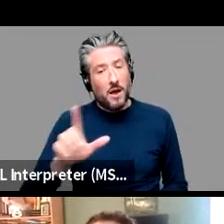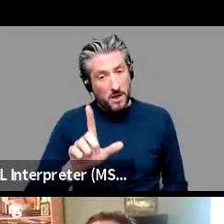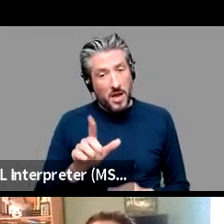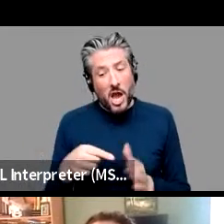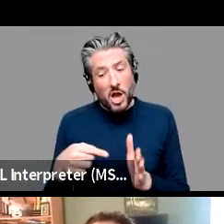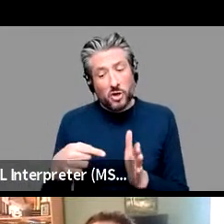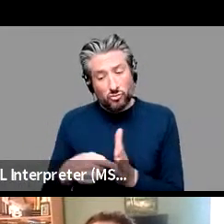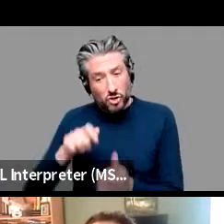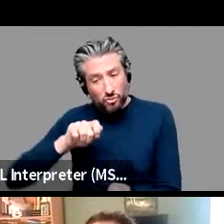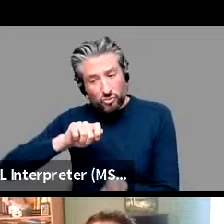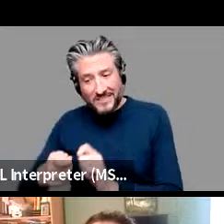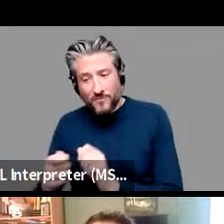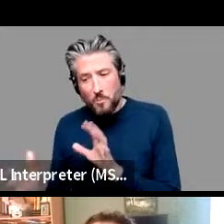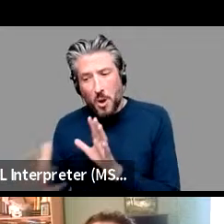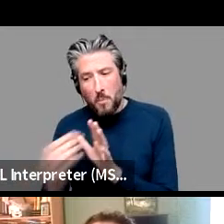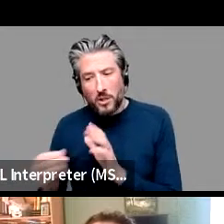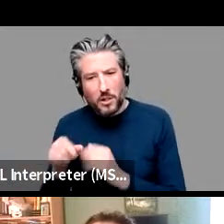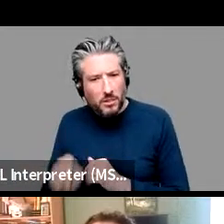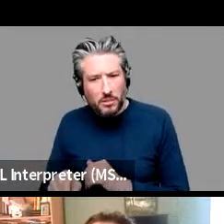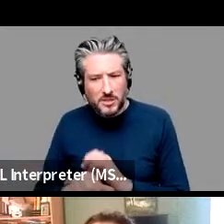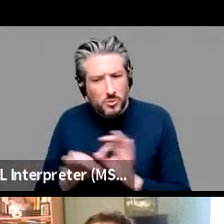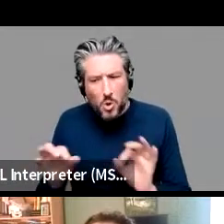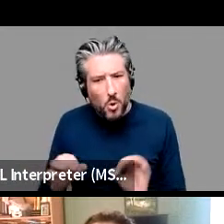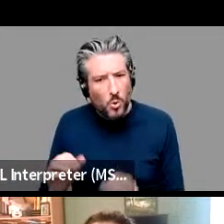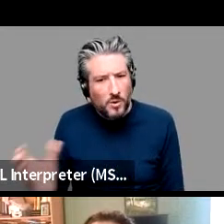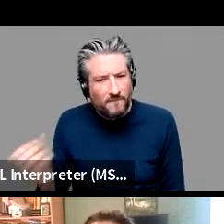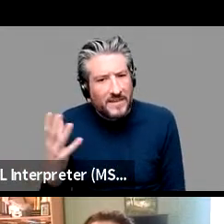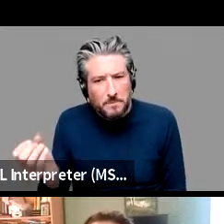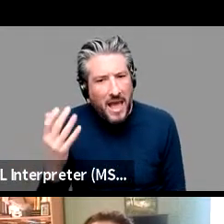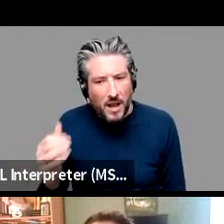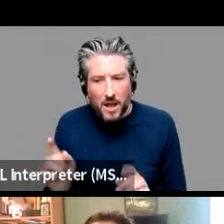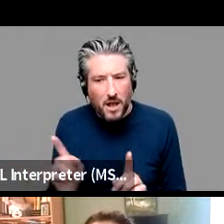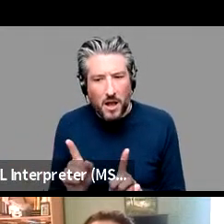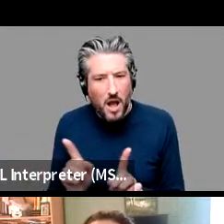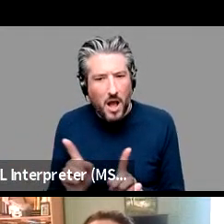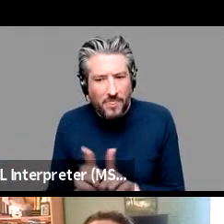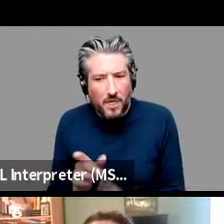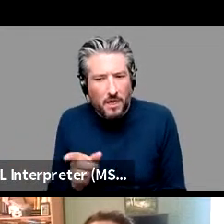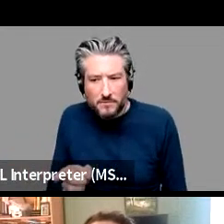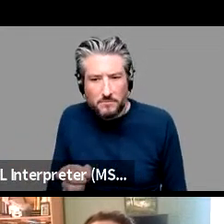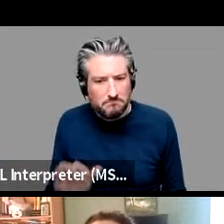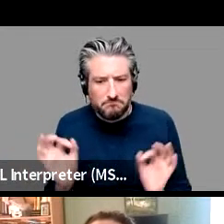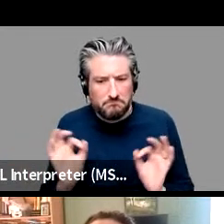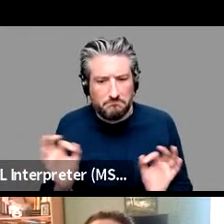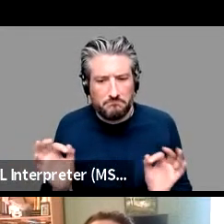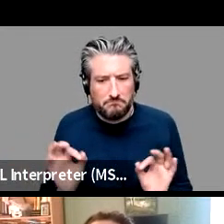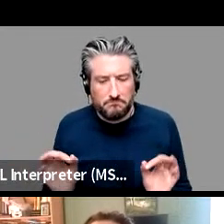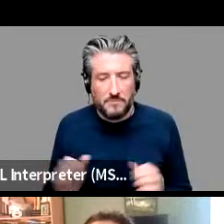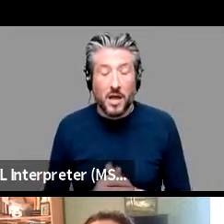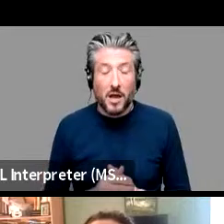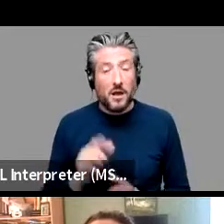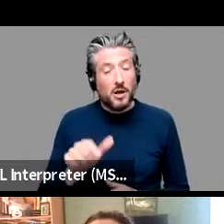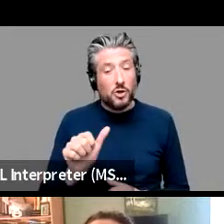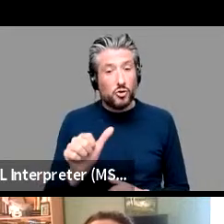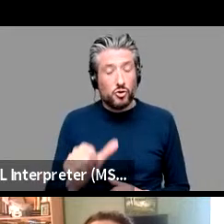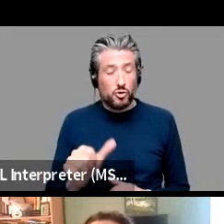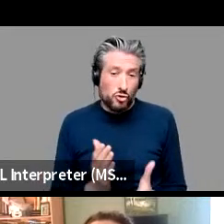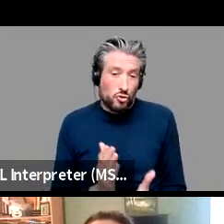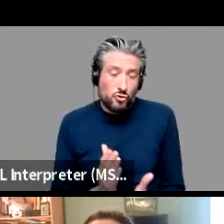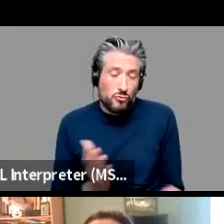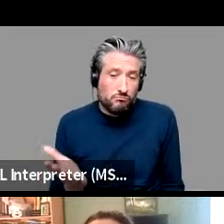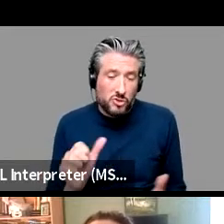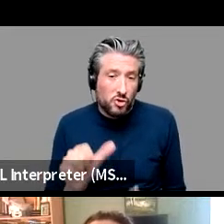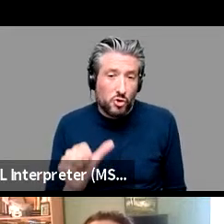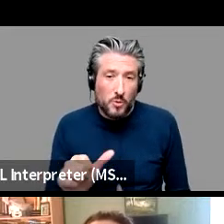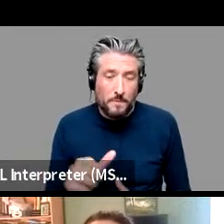models don't have feedback now either they're feet forward yeah sure and i said this is just i don't know vidrov did